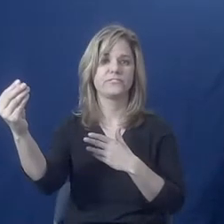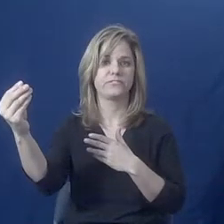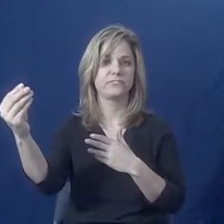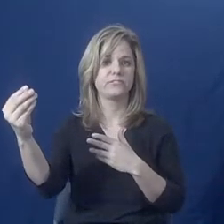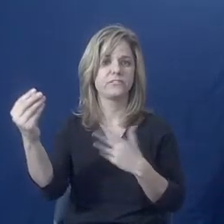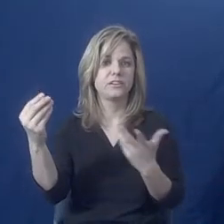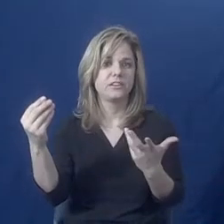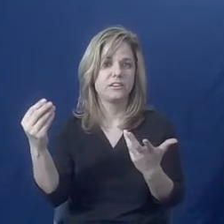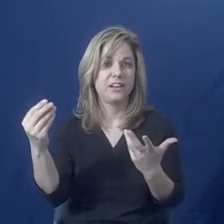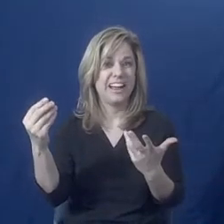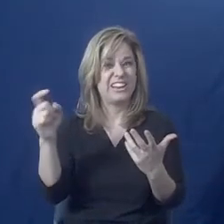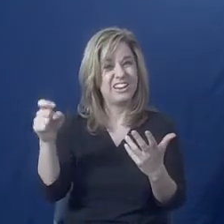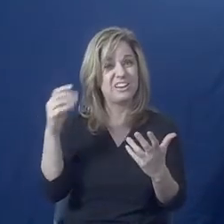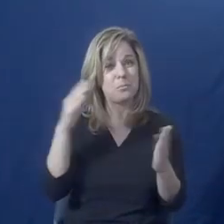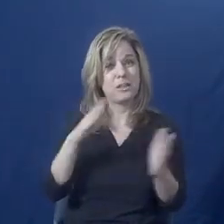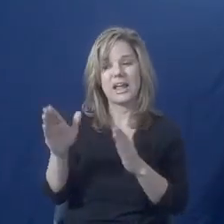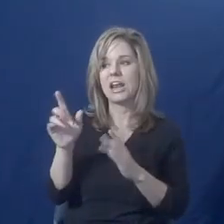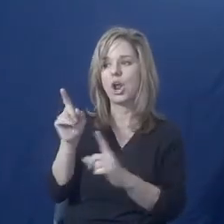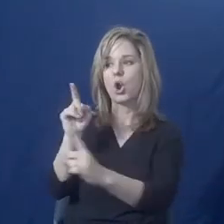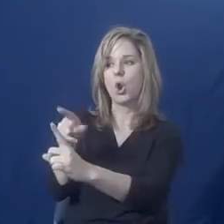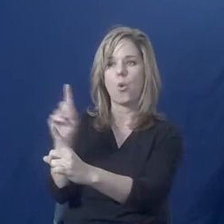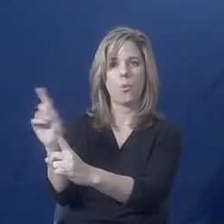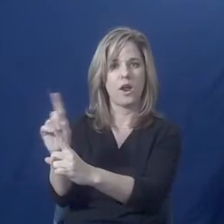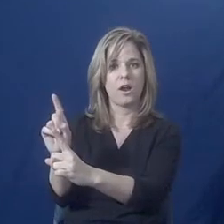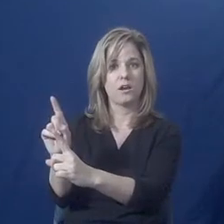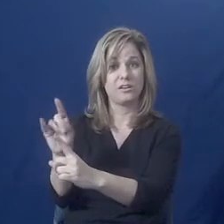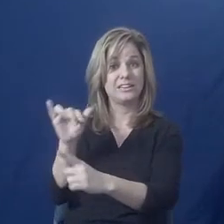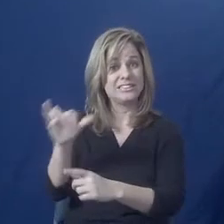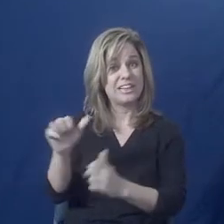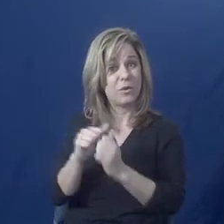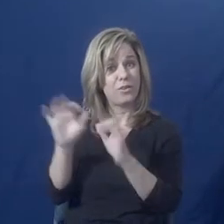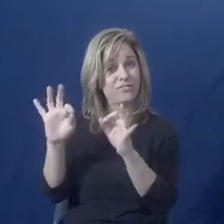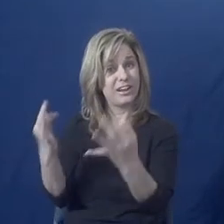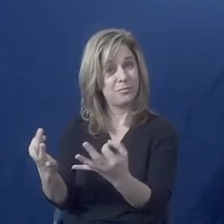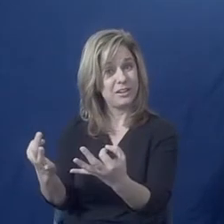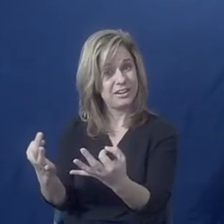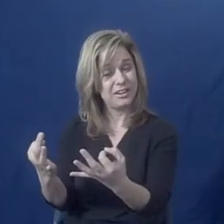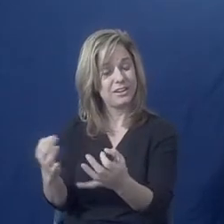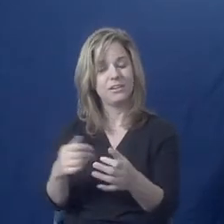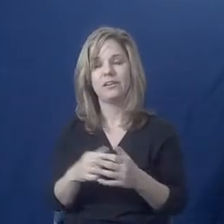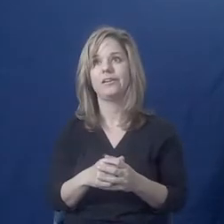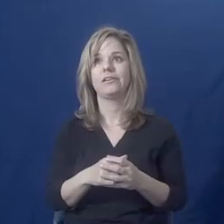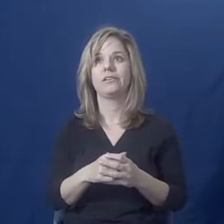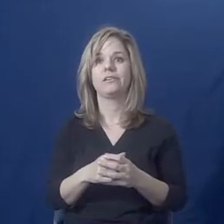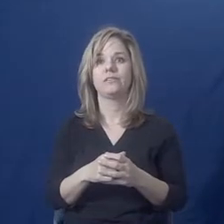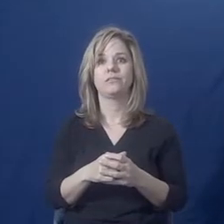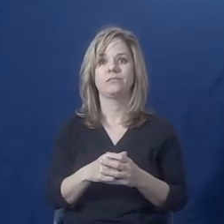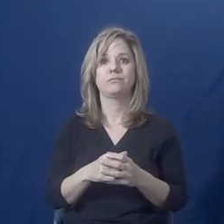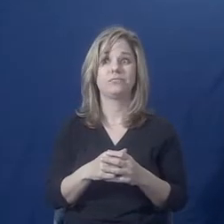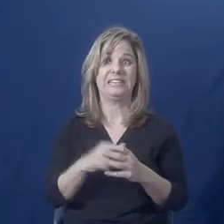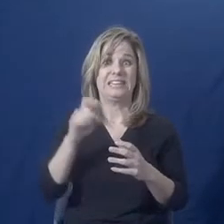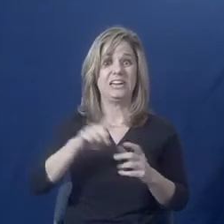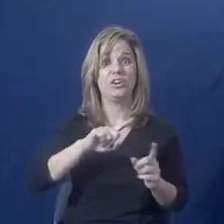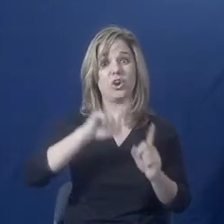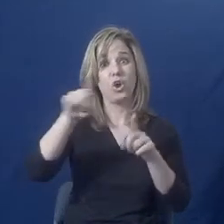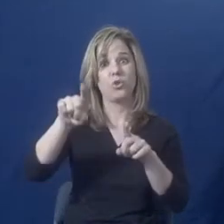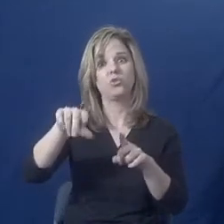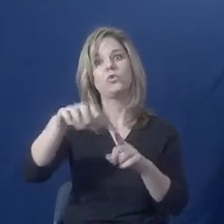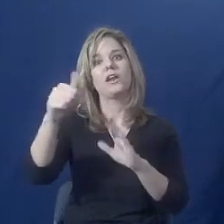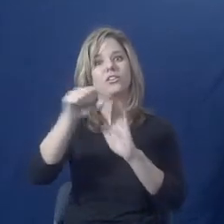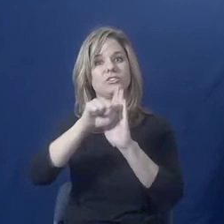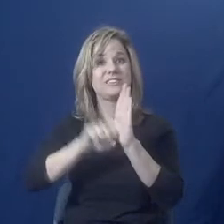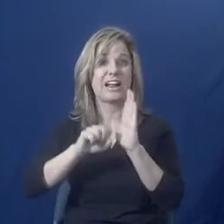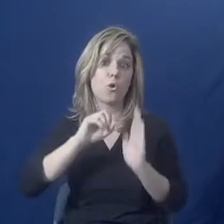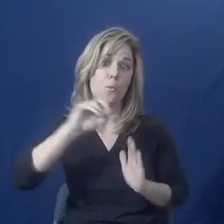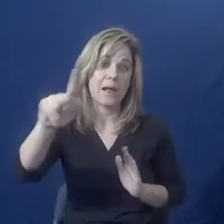to go? Do you have a relative you want to stay with? Do you have another state you want to go back to? Who are people